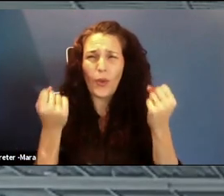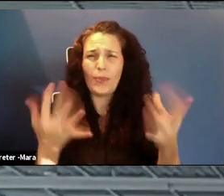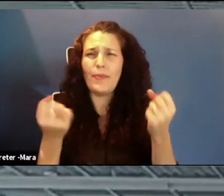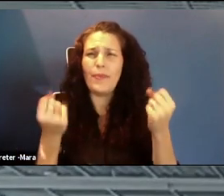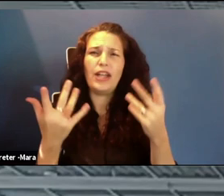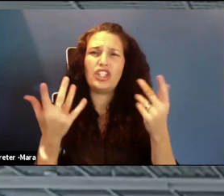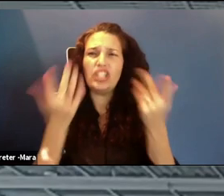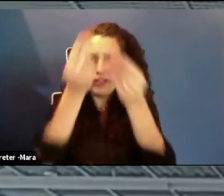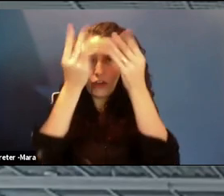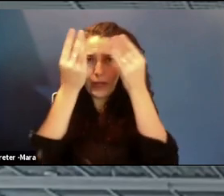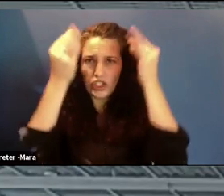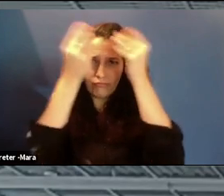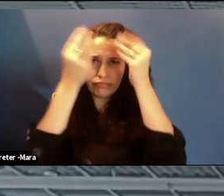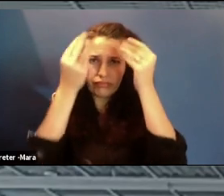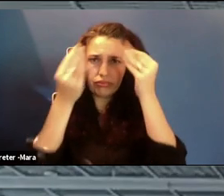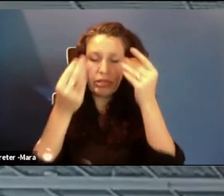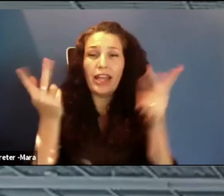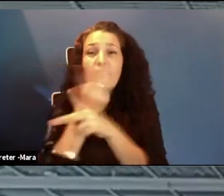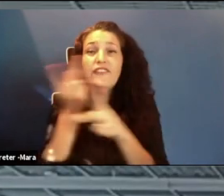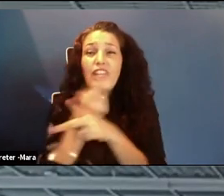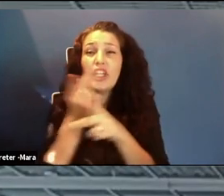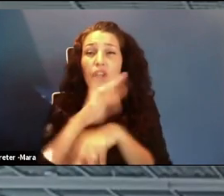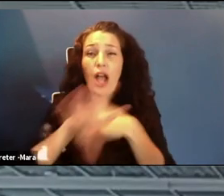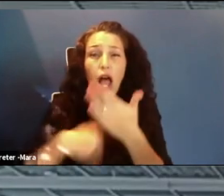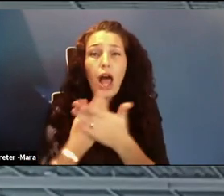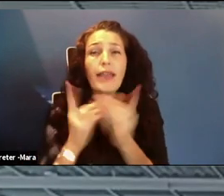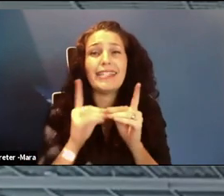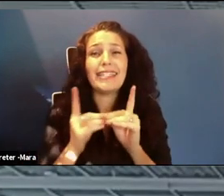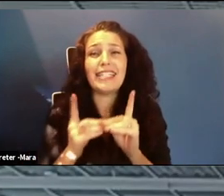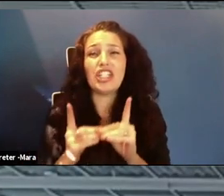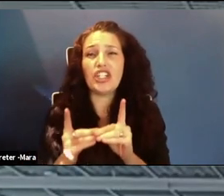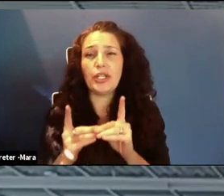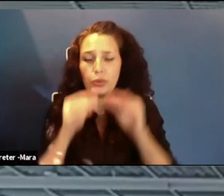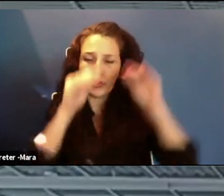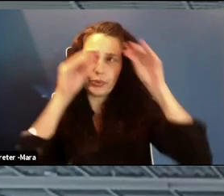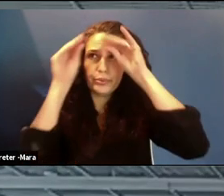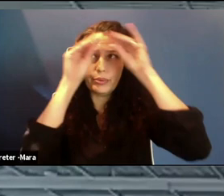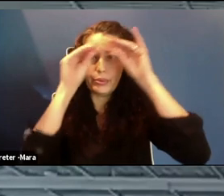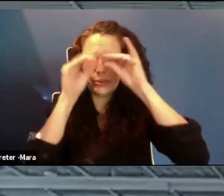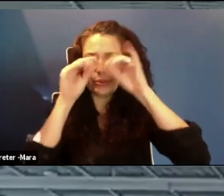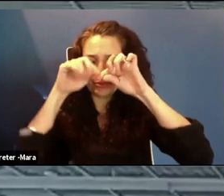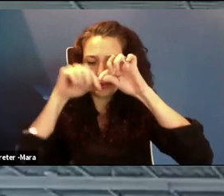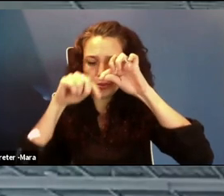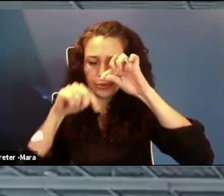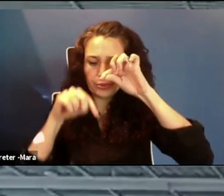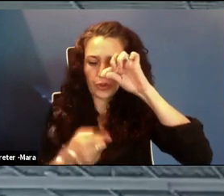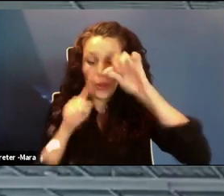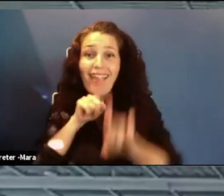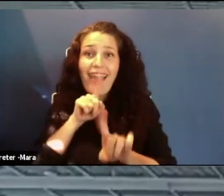but it's our job to find the little digital breadcrumbs to help solve the case.